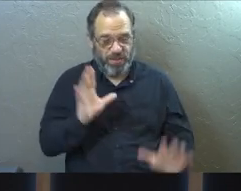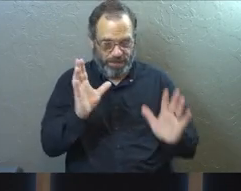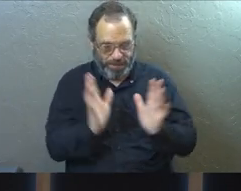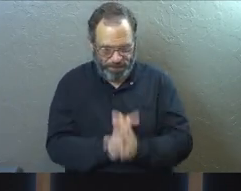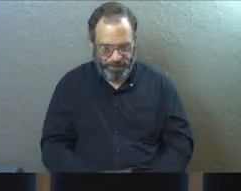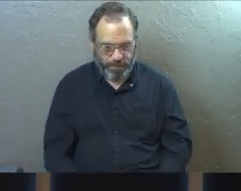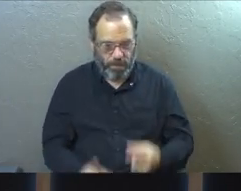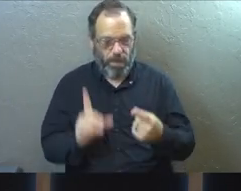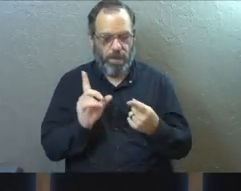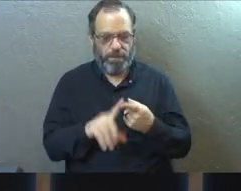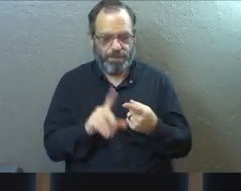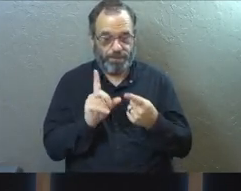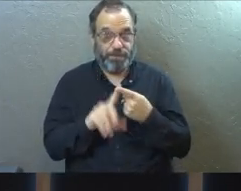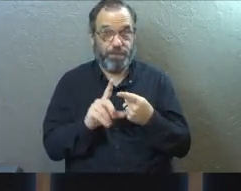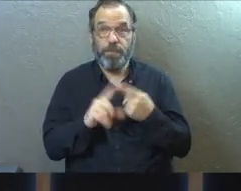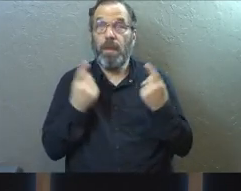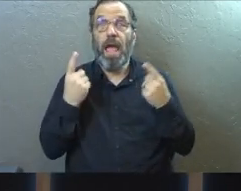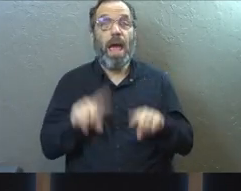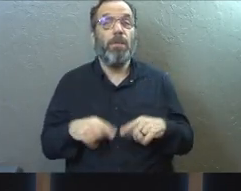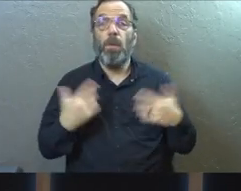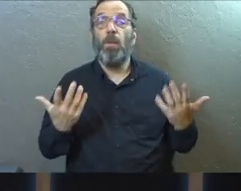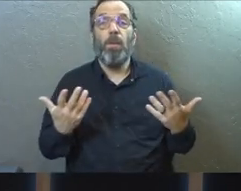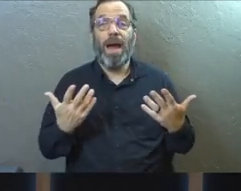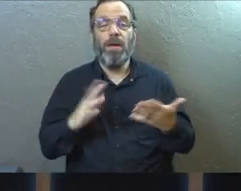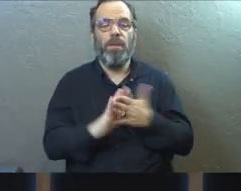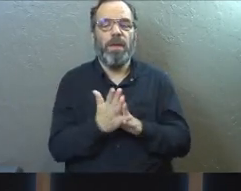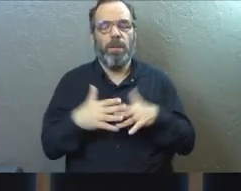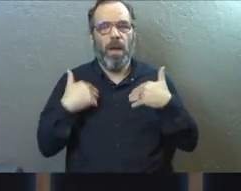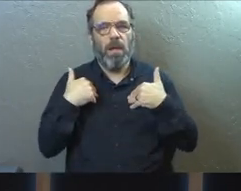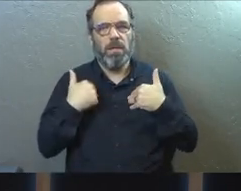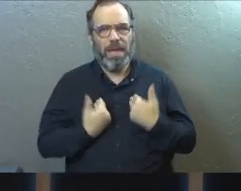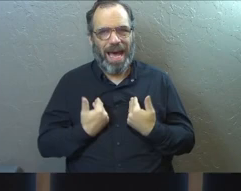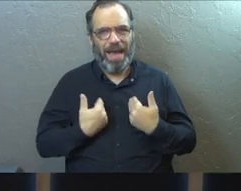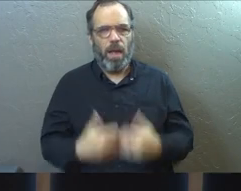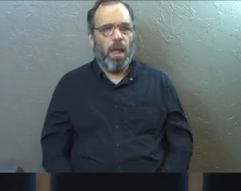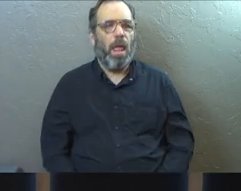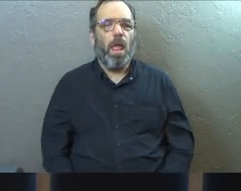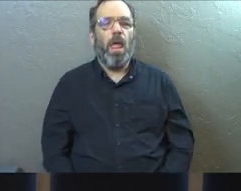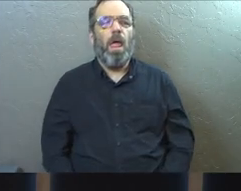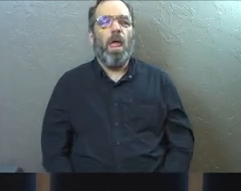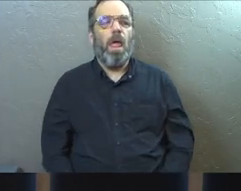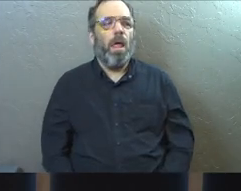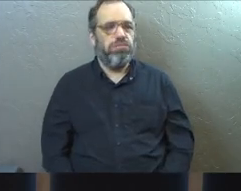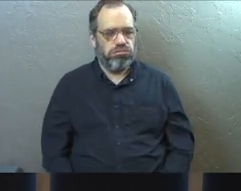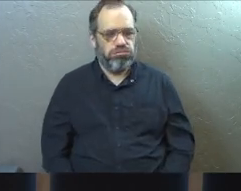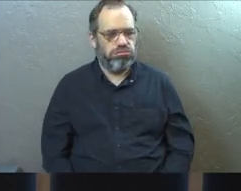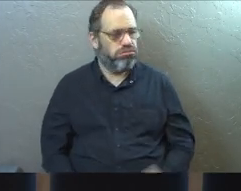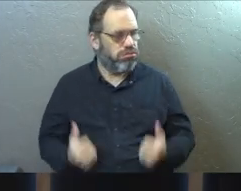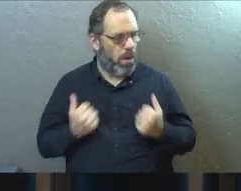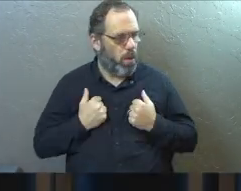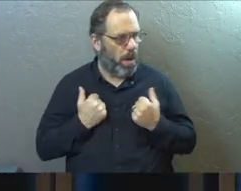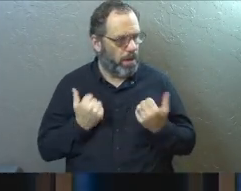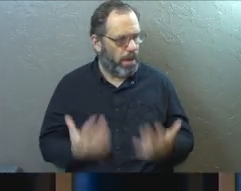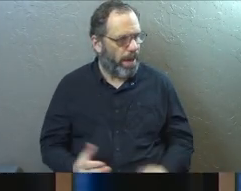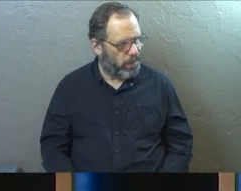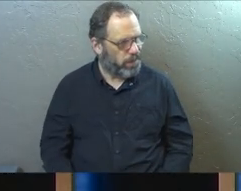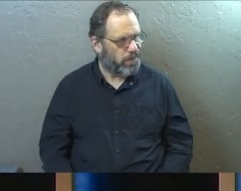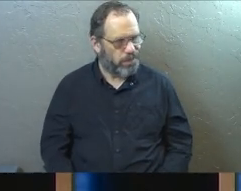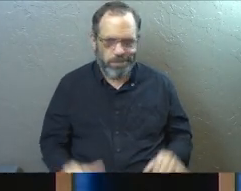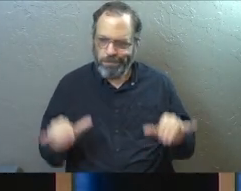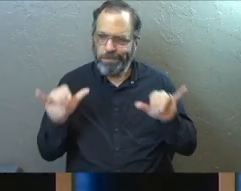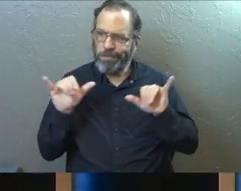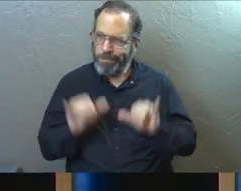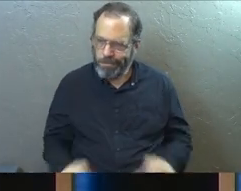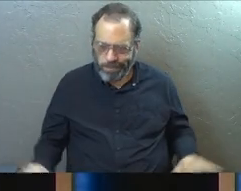like. The first thing that can happen is we get tired. Just simple. We get tired doing the